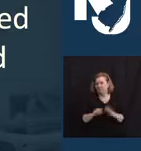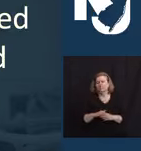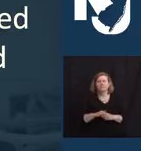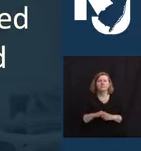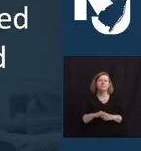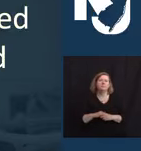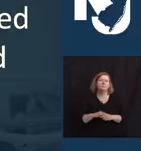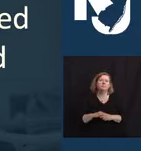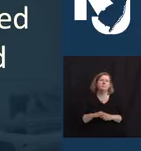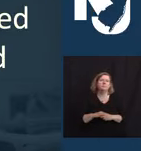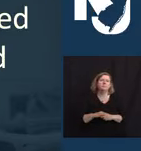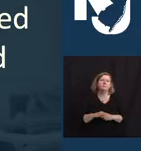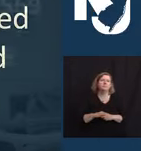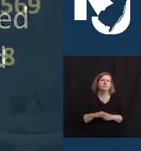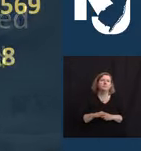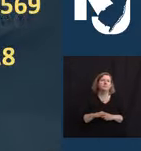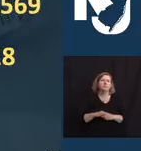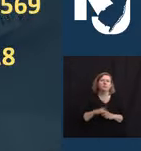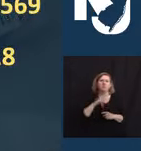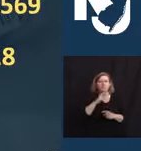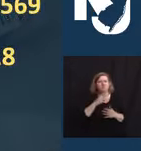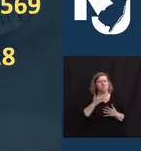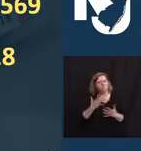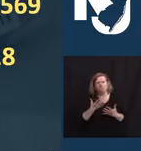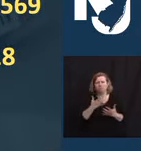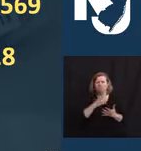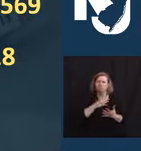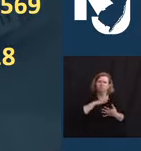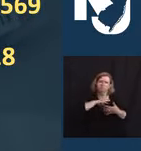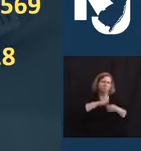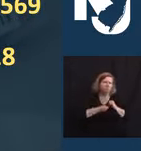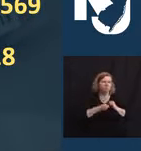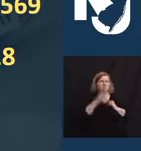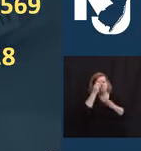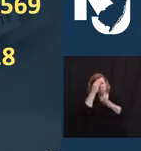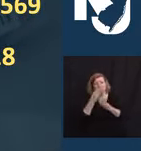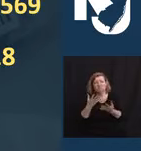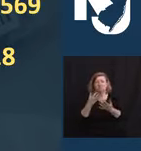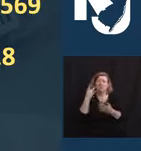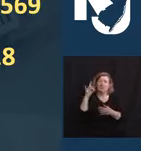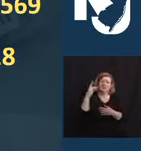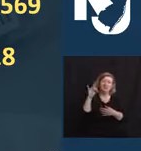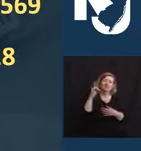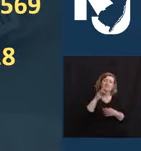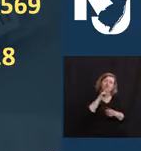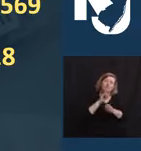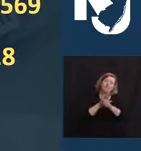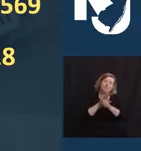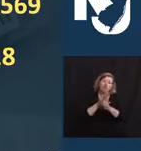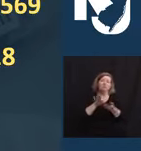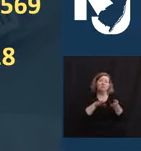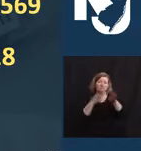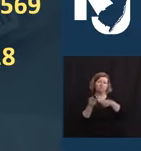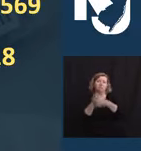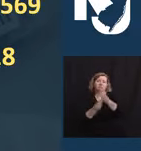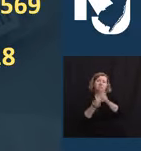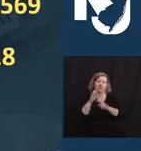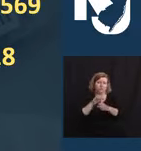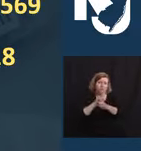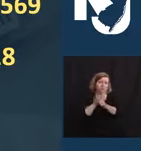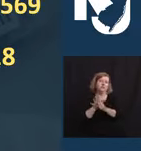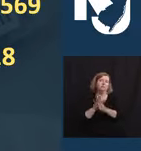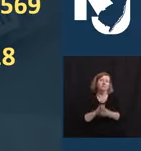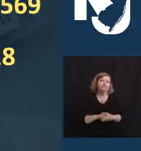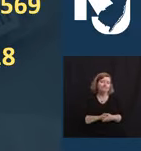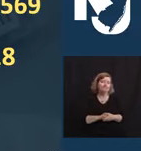And with the heaviest of hearts, today we must report an additional 18 deaths that are, in fact, confirmed to be